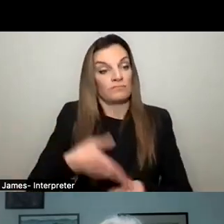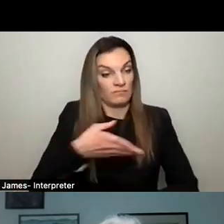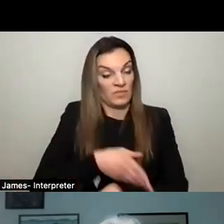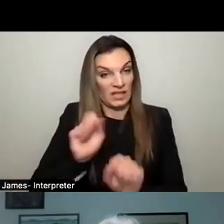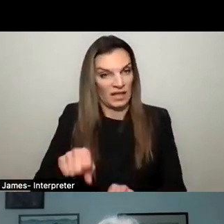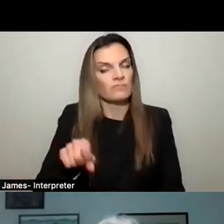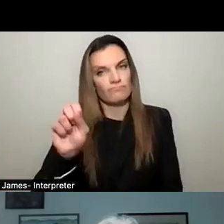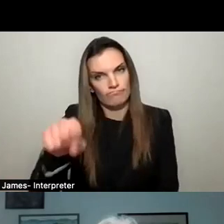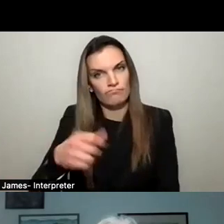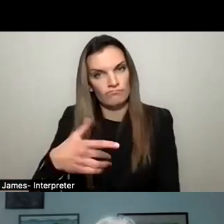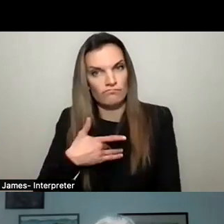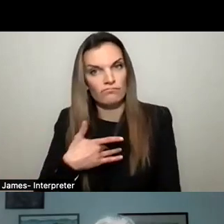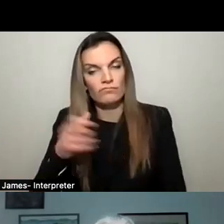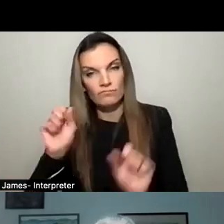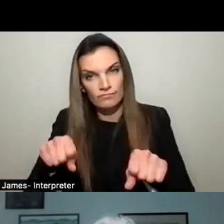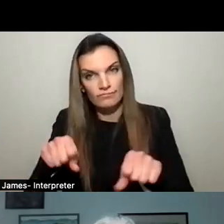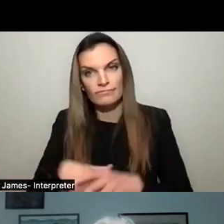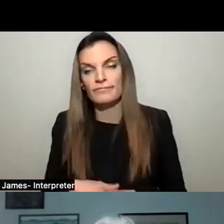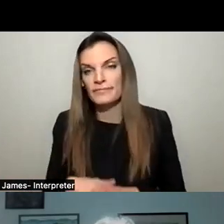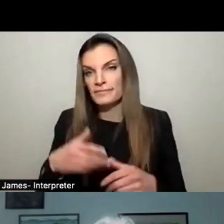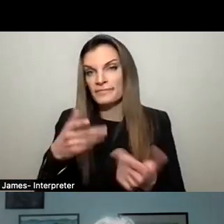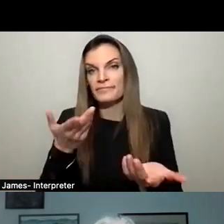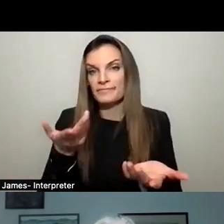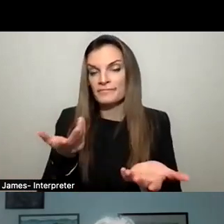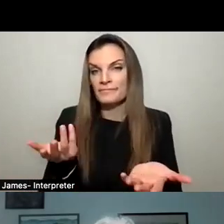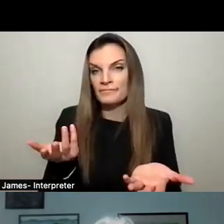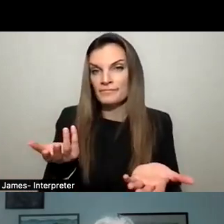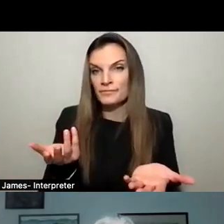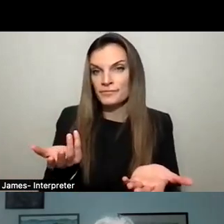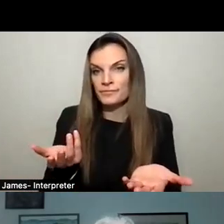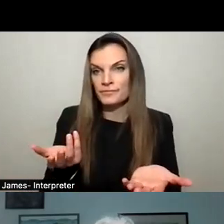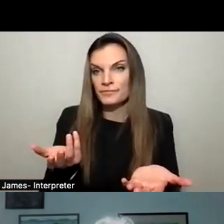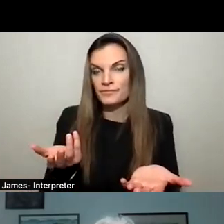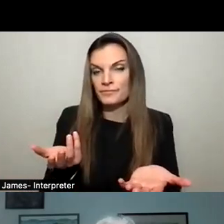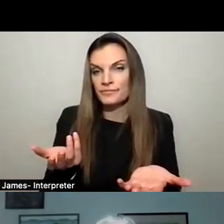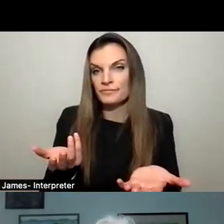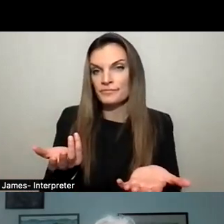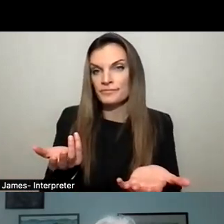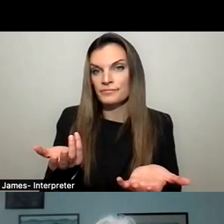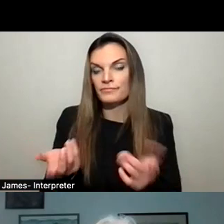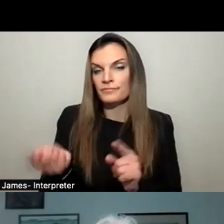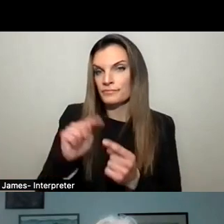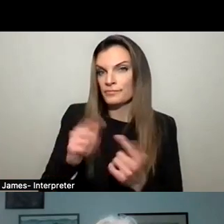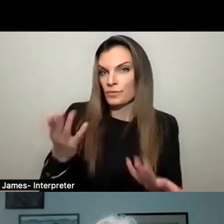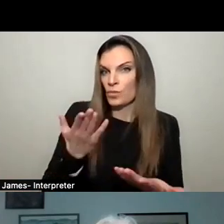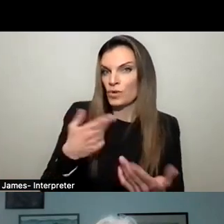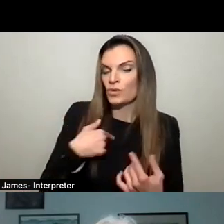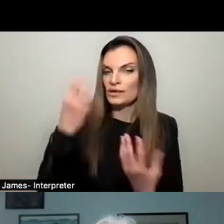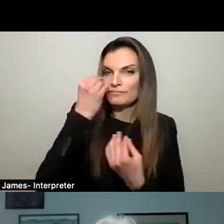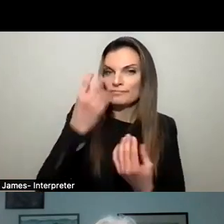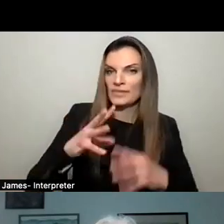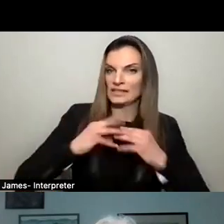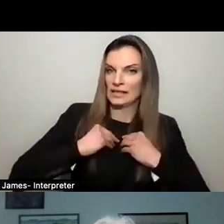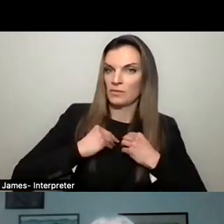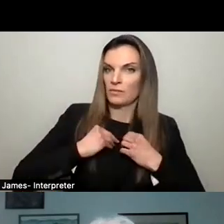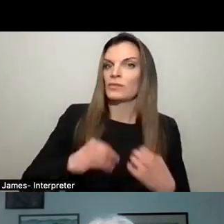that area. Um, again, it kind of comes back to, um, what's, um, considered acceptable, um, by